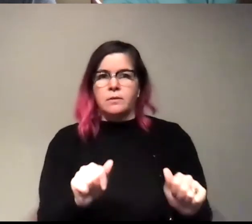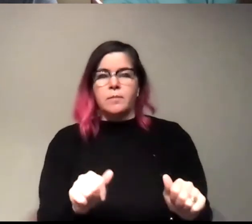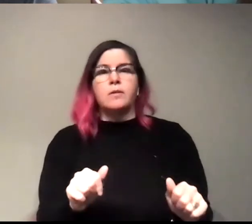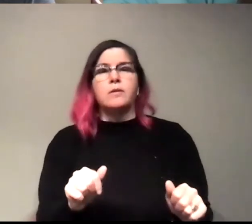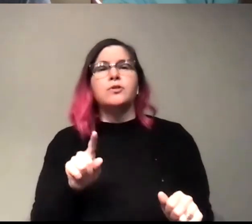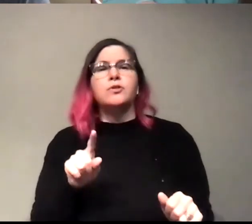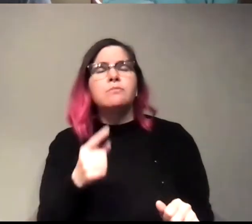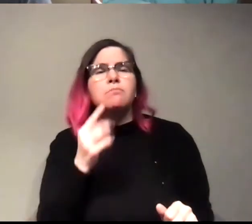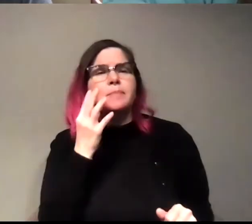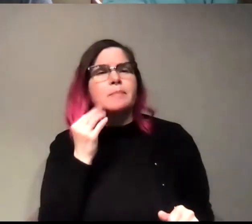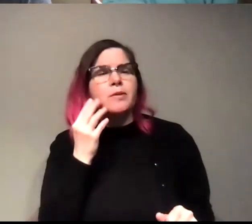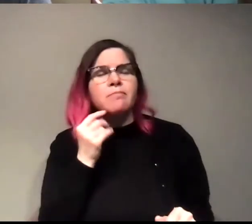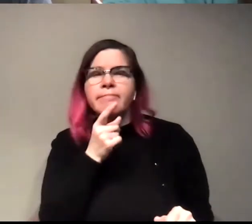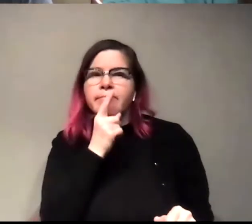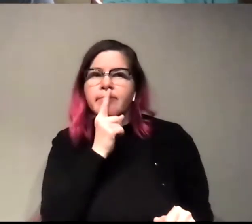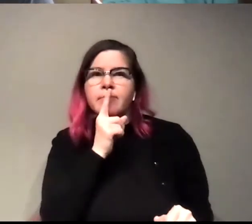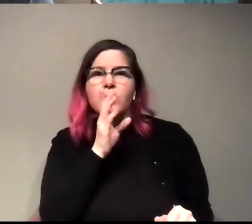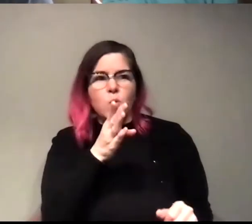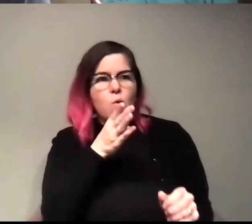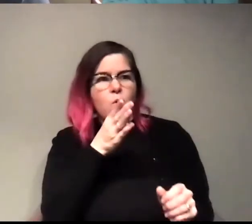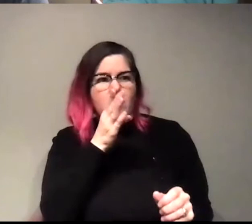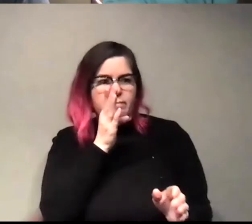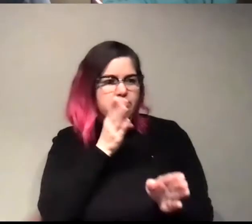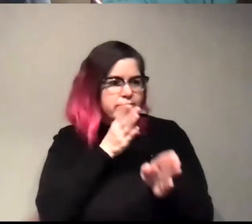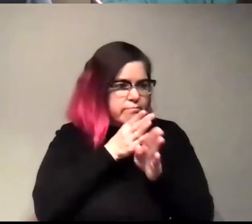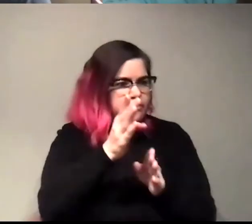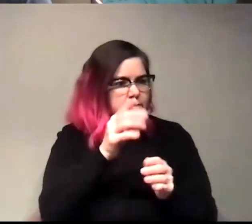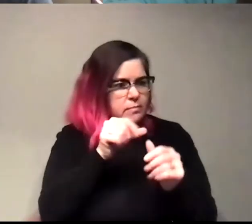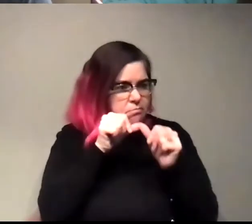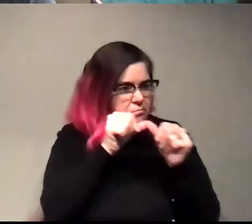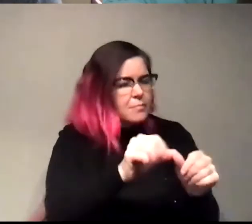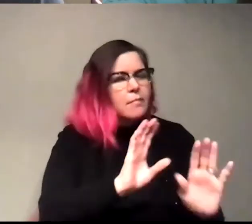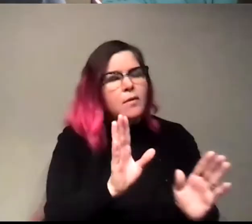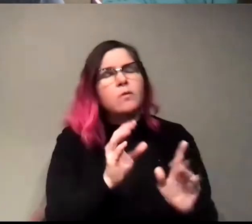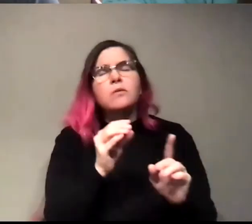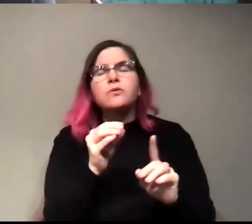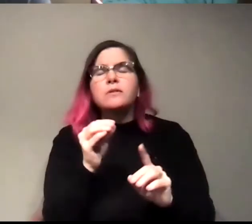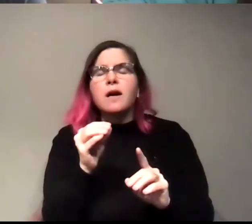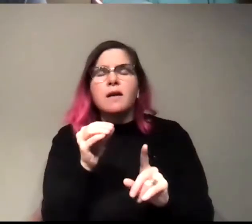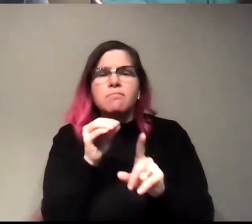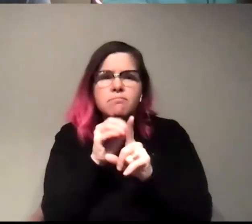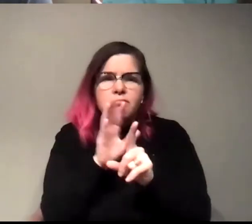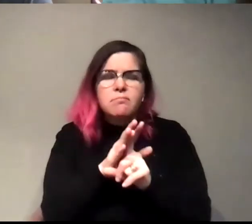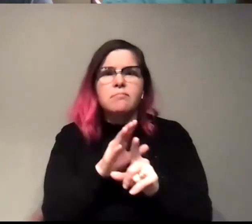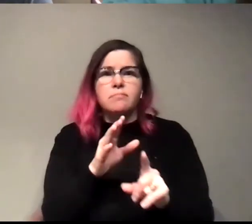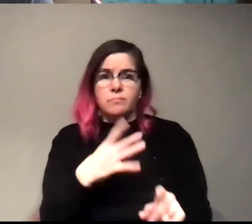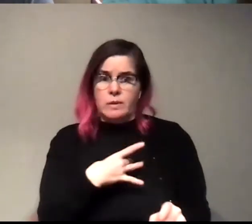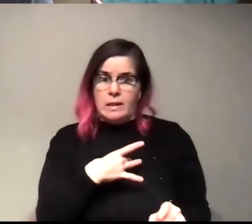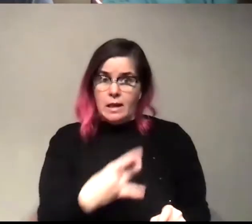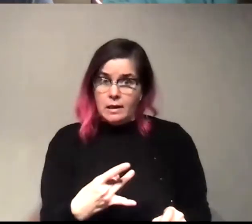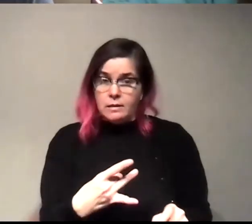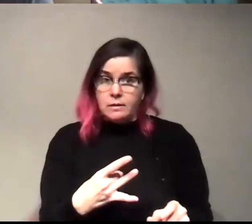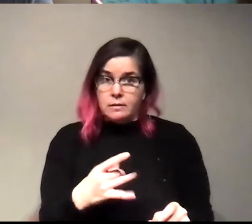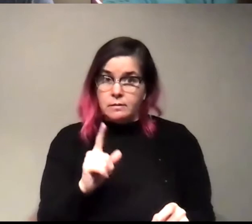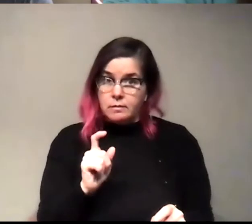like, not because like, that's the path and that's what you're going to do, but like, get some exposure to it and see if it's something that you like, because, and